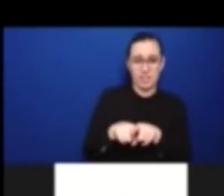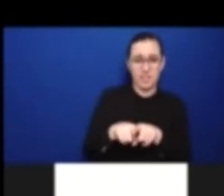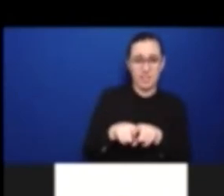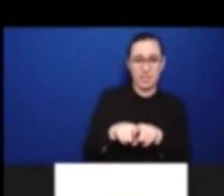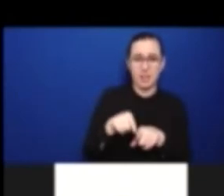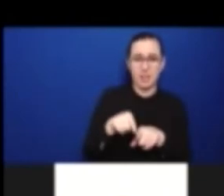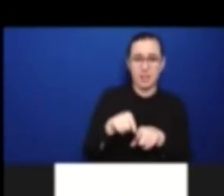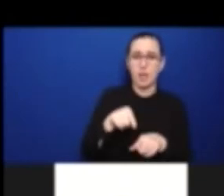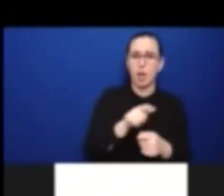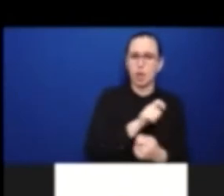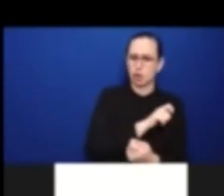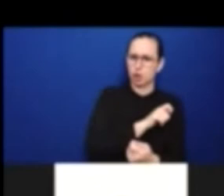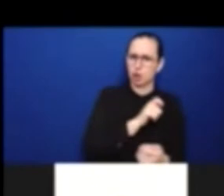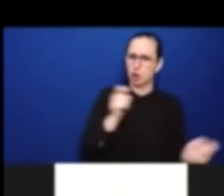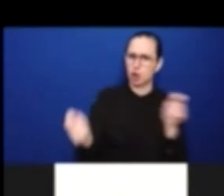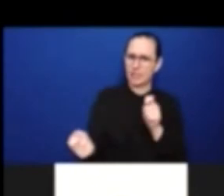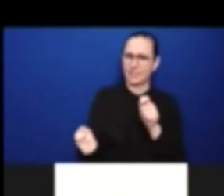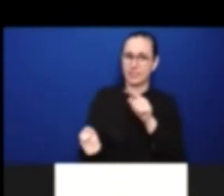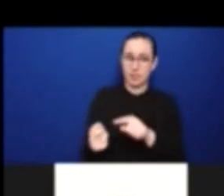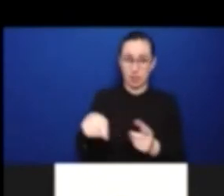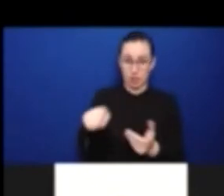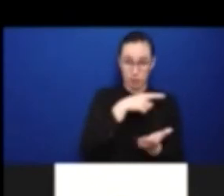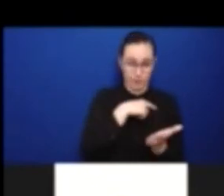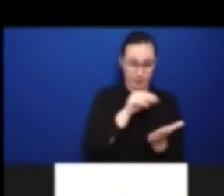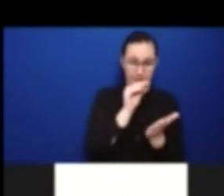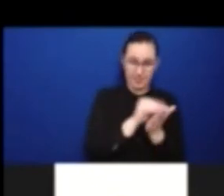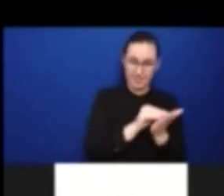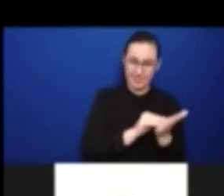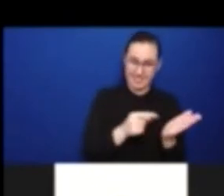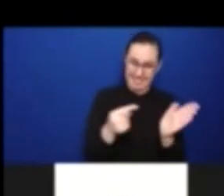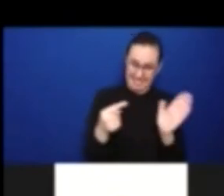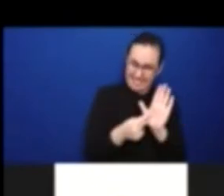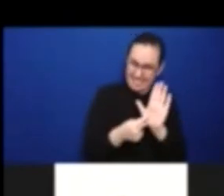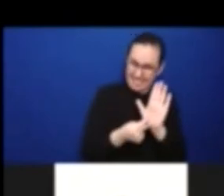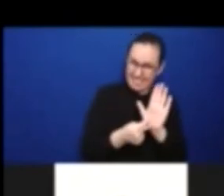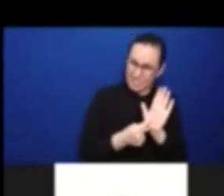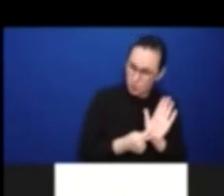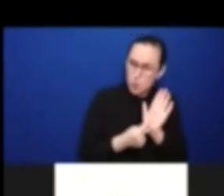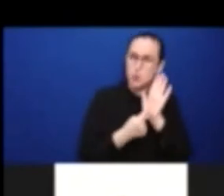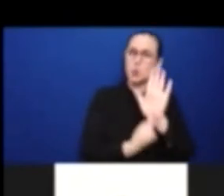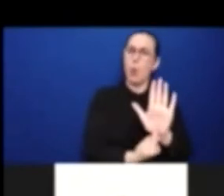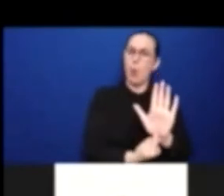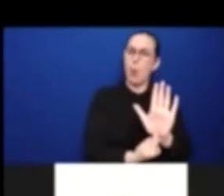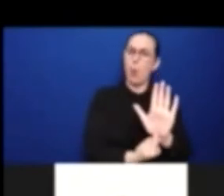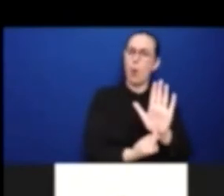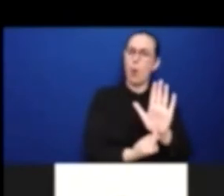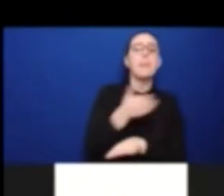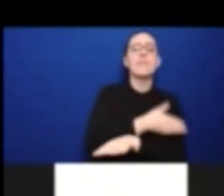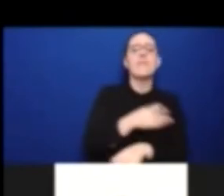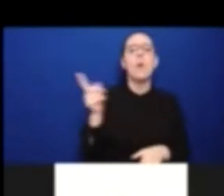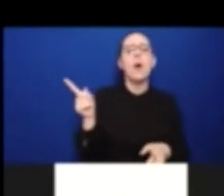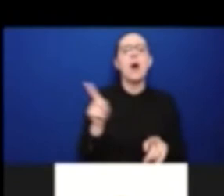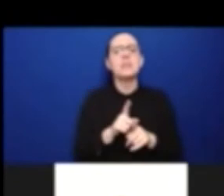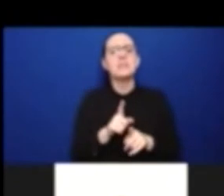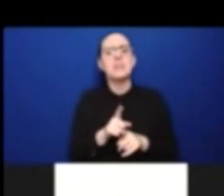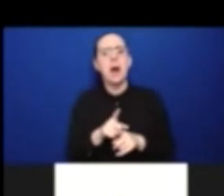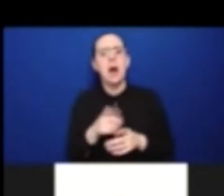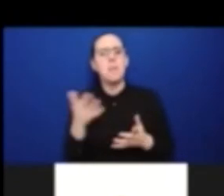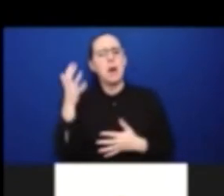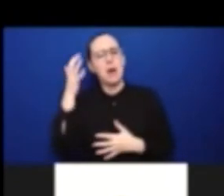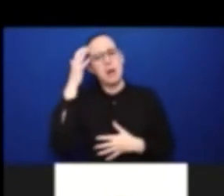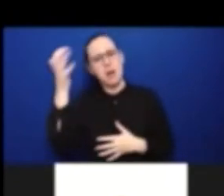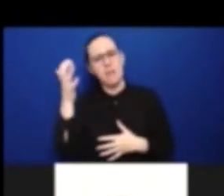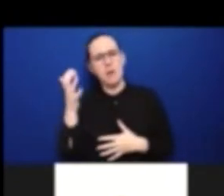together. Before that, the traditional government delegates were afraid